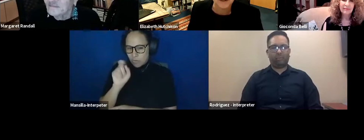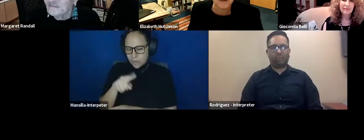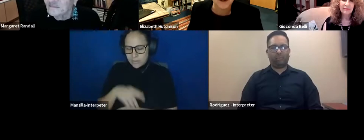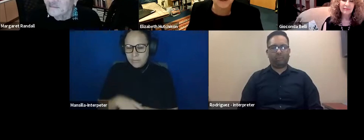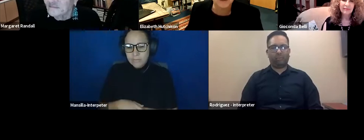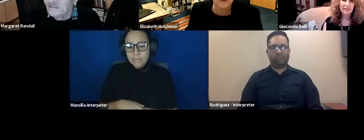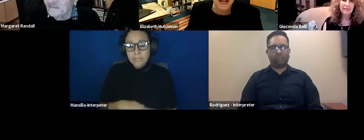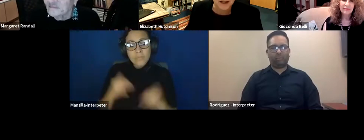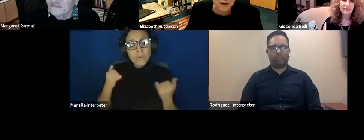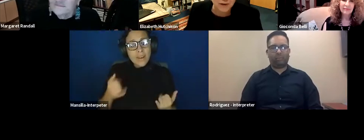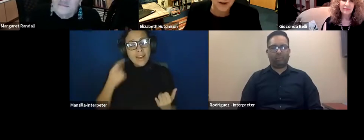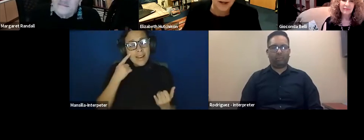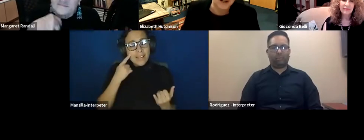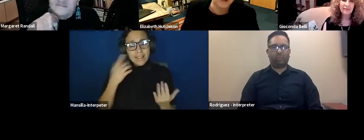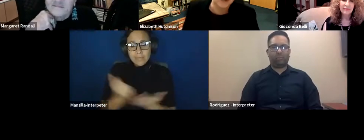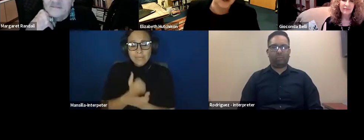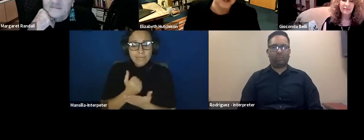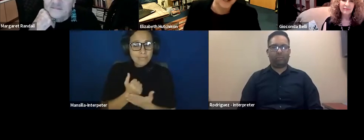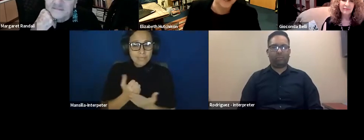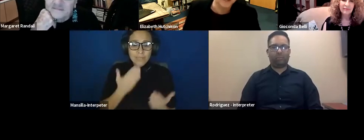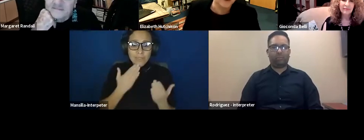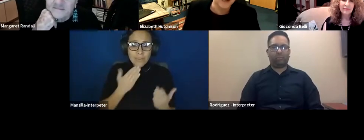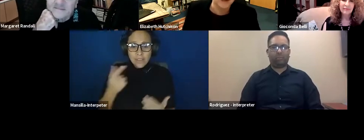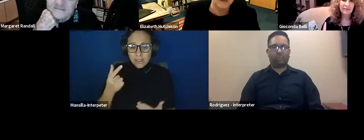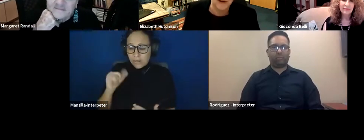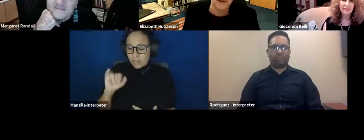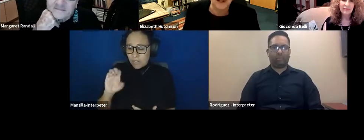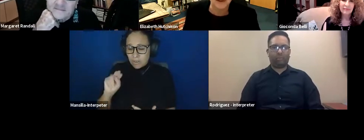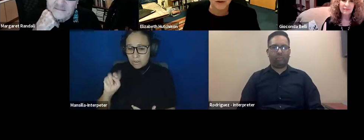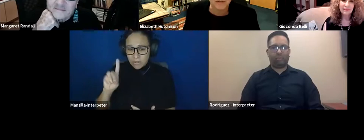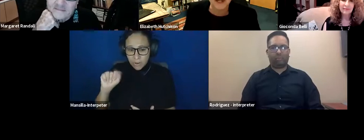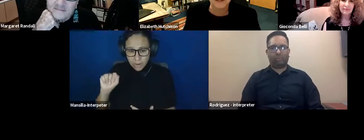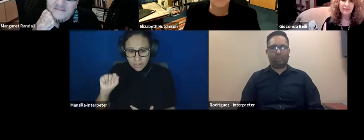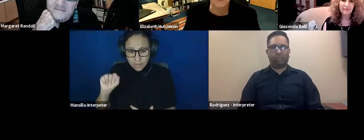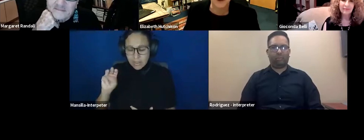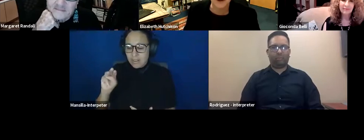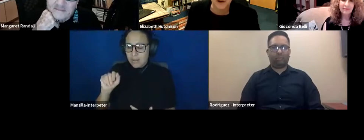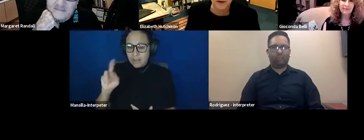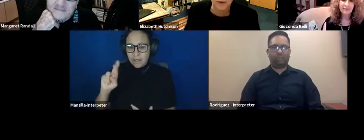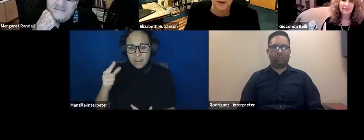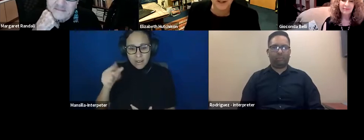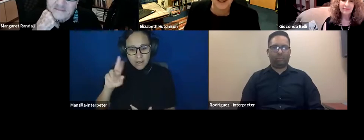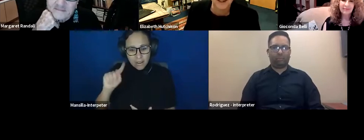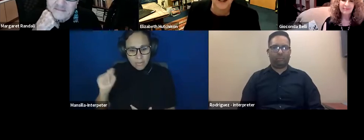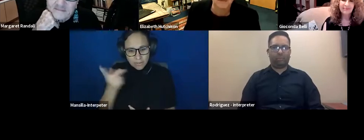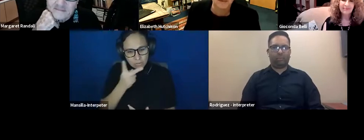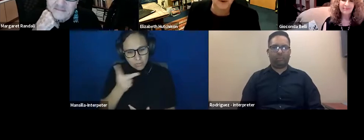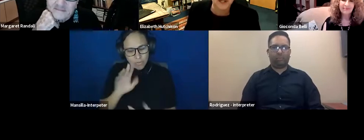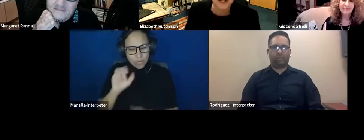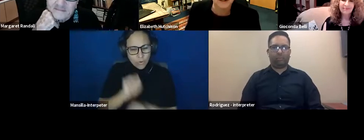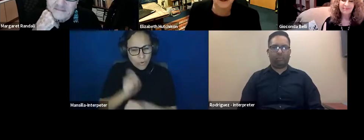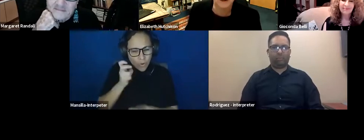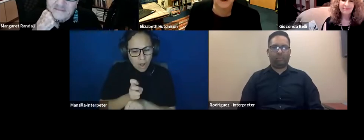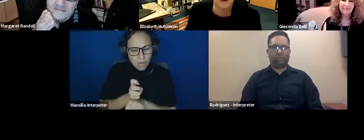I'd like to do is thank you, Gioconda, and thank you, Margaret, so much for all the hard work and